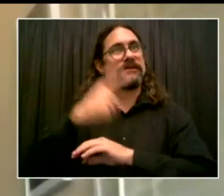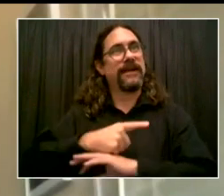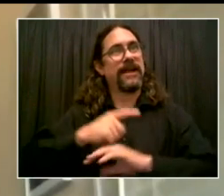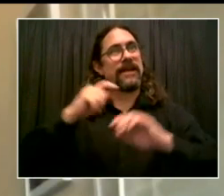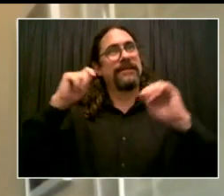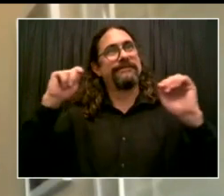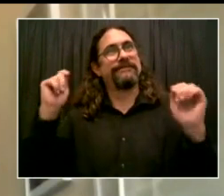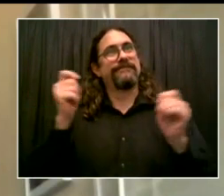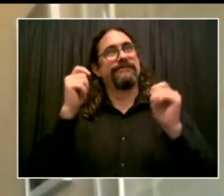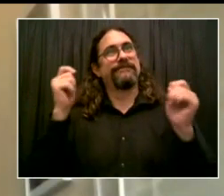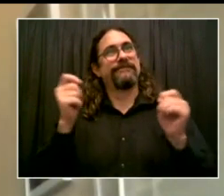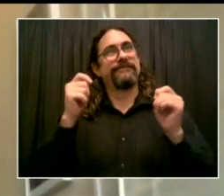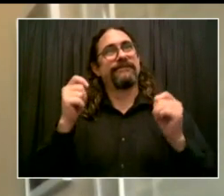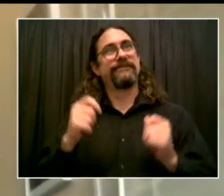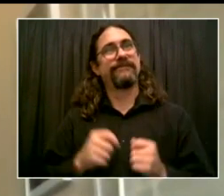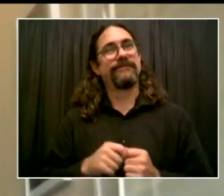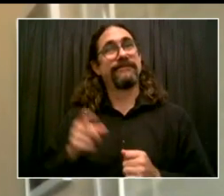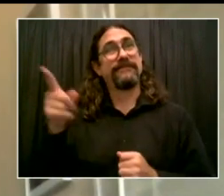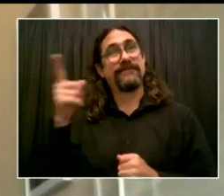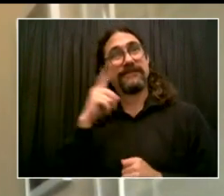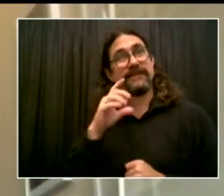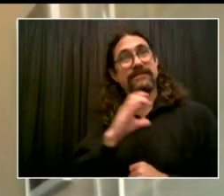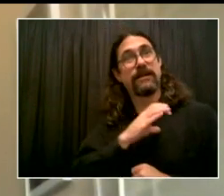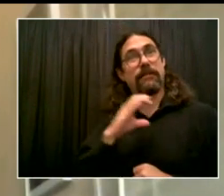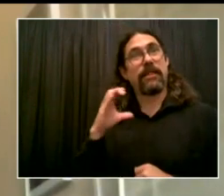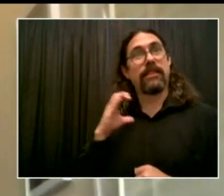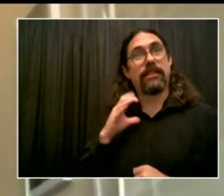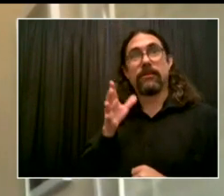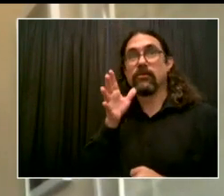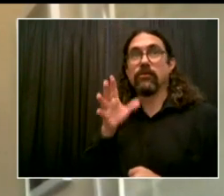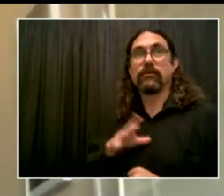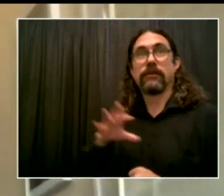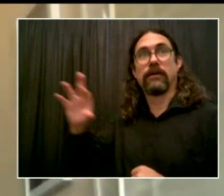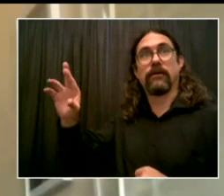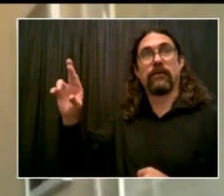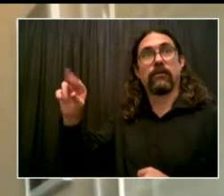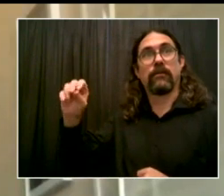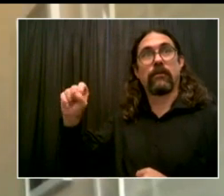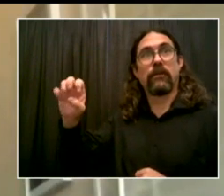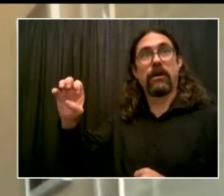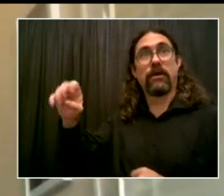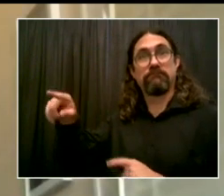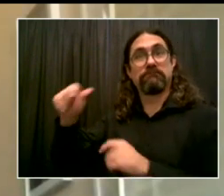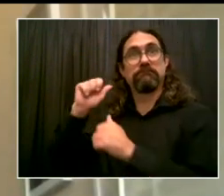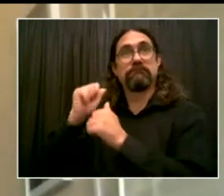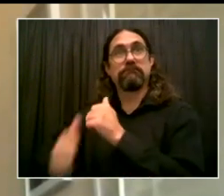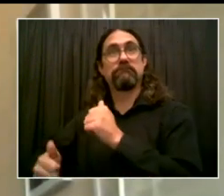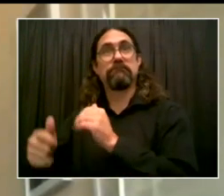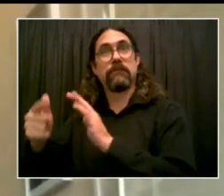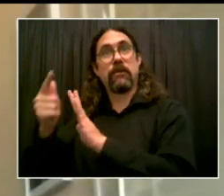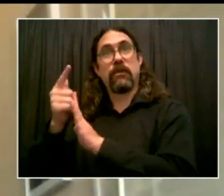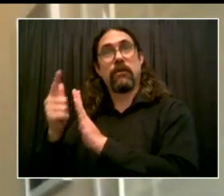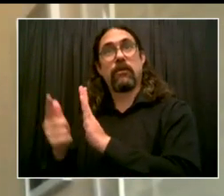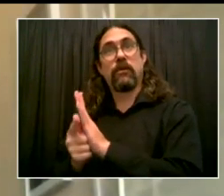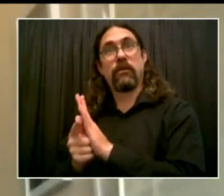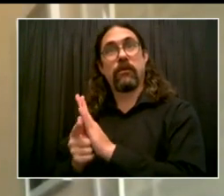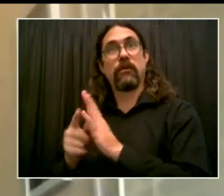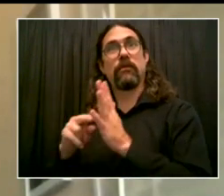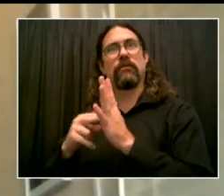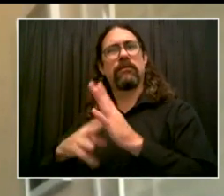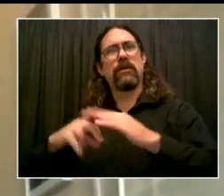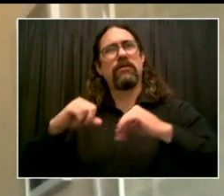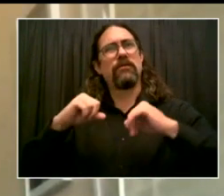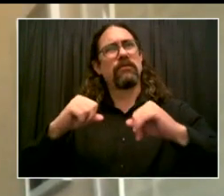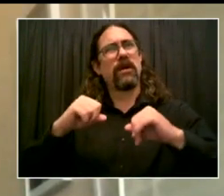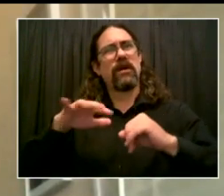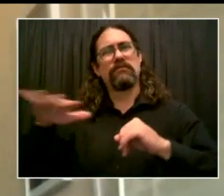protected by New York City's human rights laws. It's truly historic. And for an isolated and essential workforce,